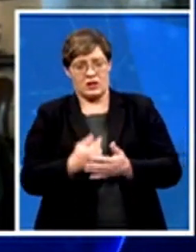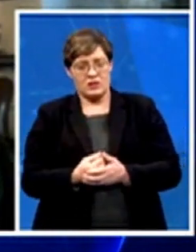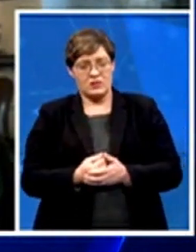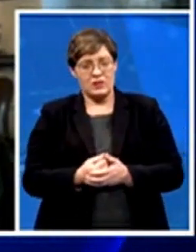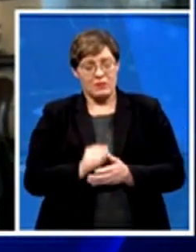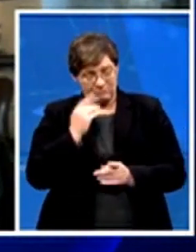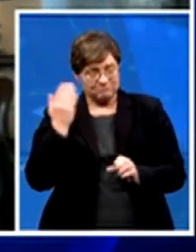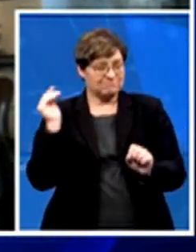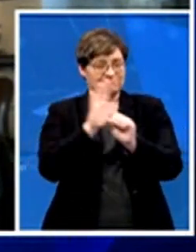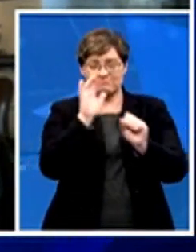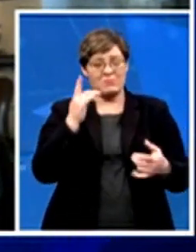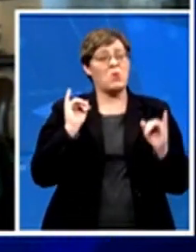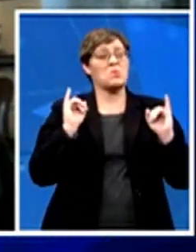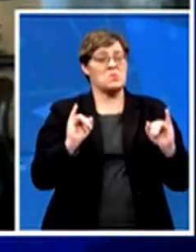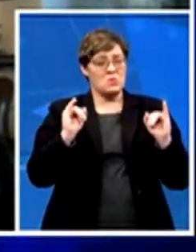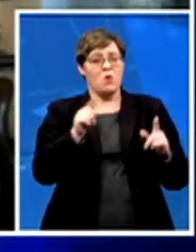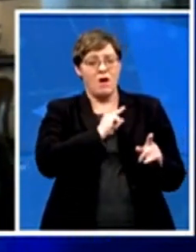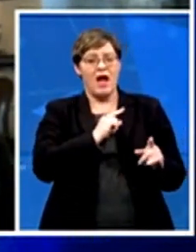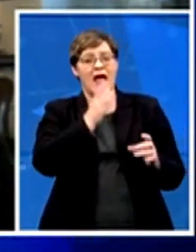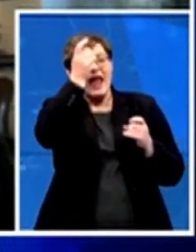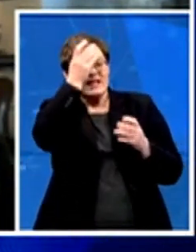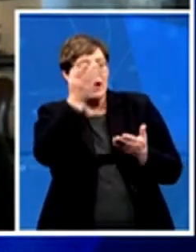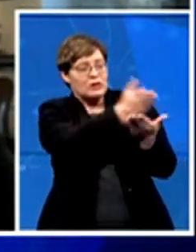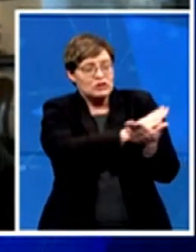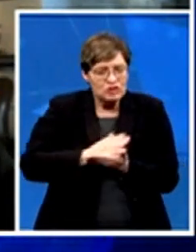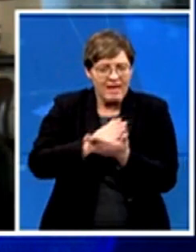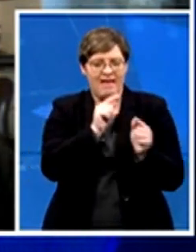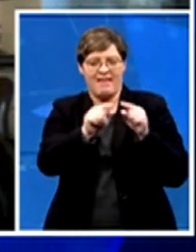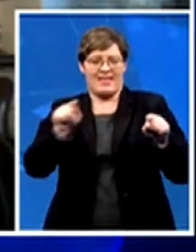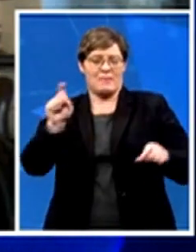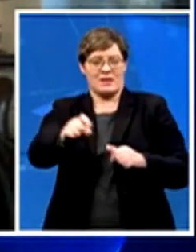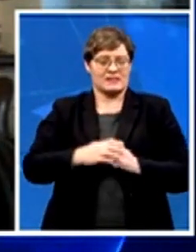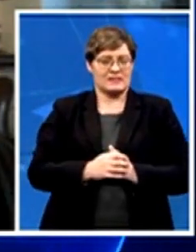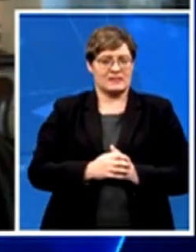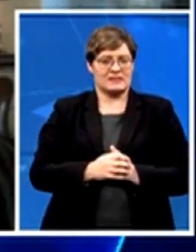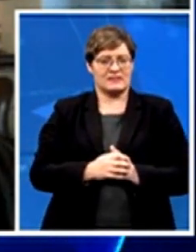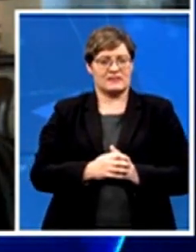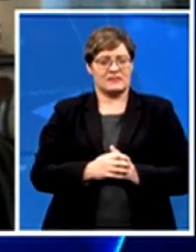to share intelligence between law enforcement agencies. So could you perhaps give us some examples of those?